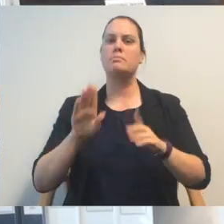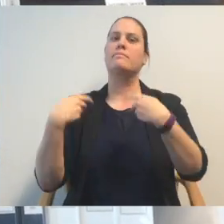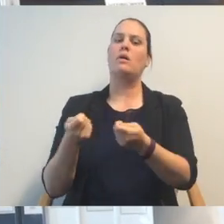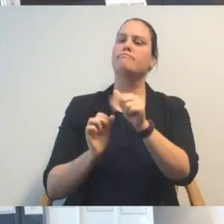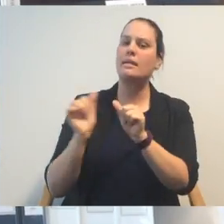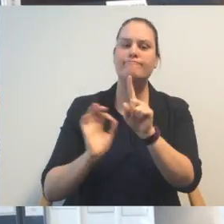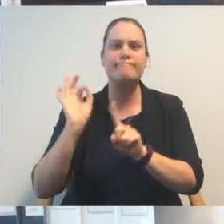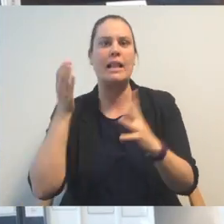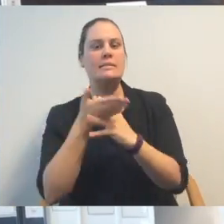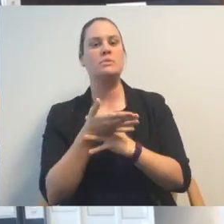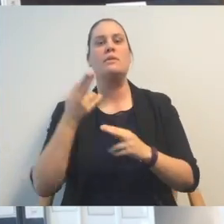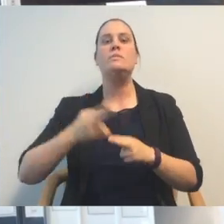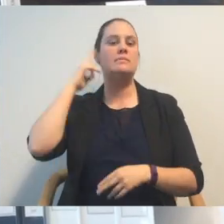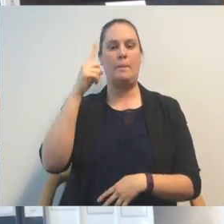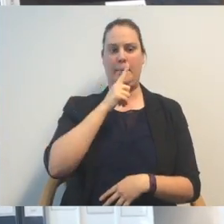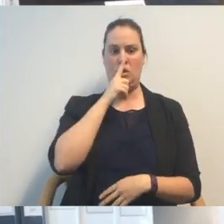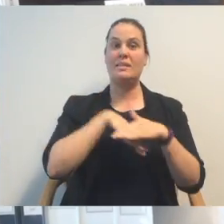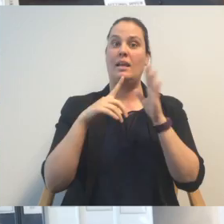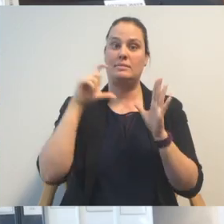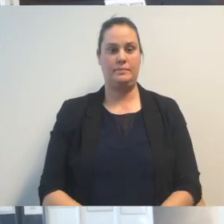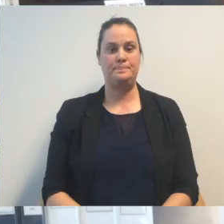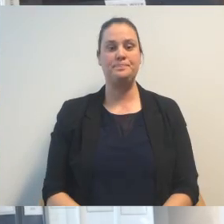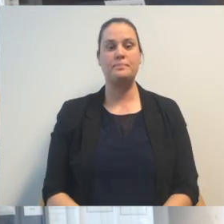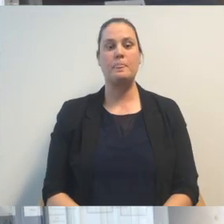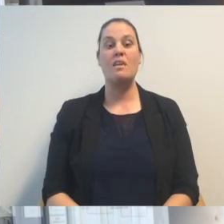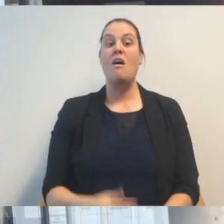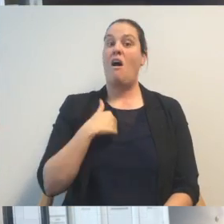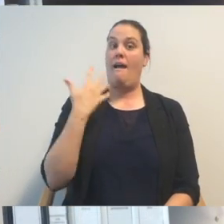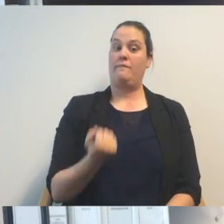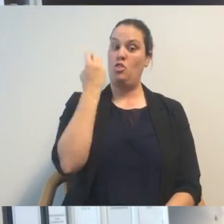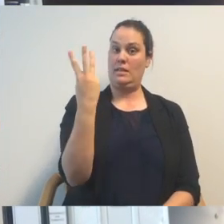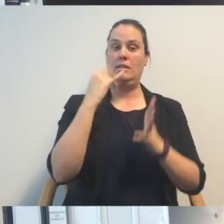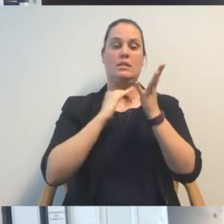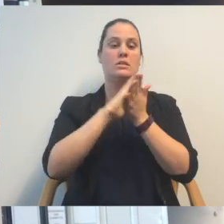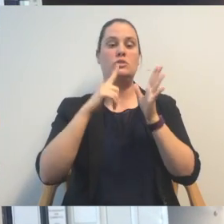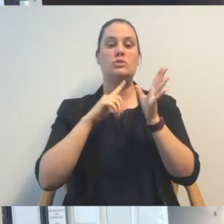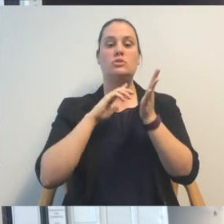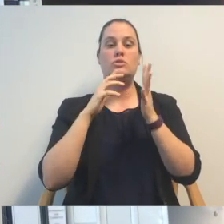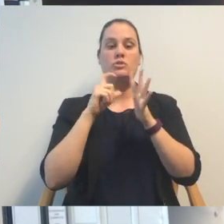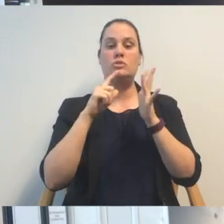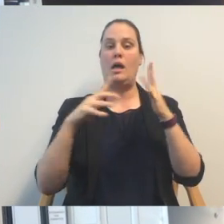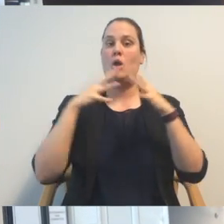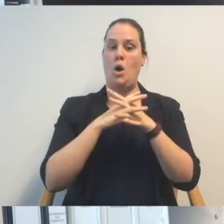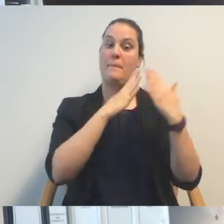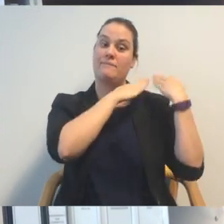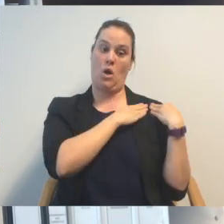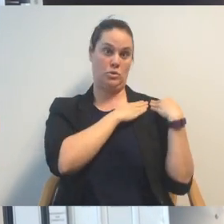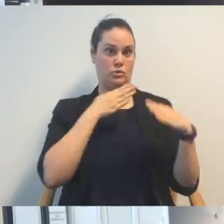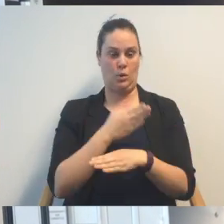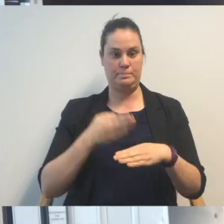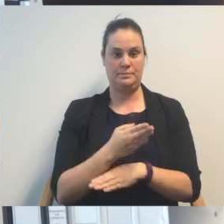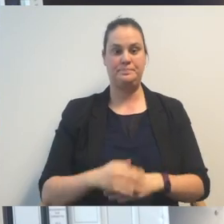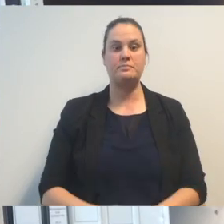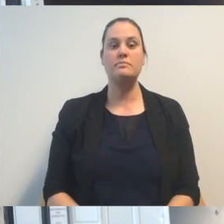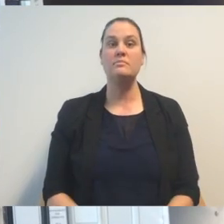for people who are deaf throughout the ACT. In my shadow portfolio areas, some of the things I've worked on